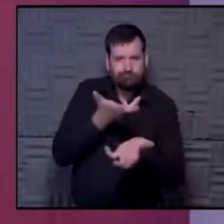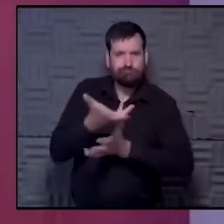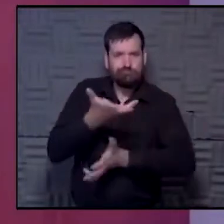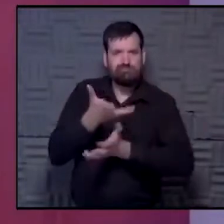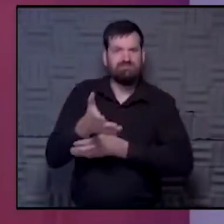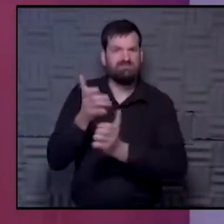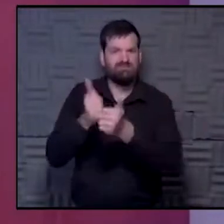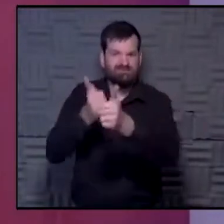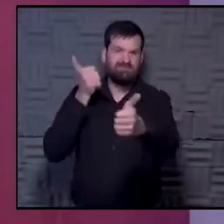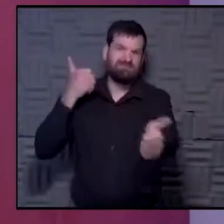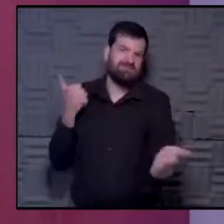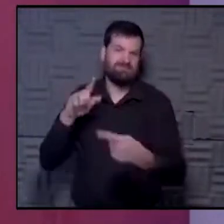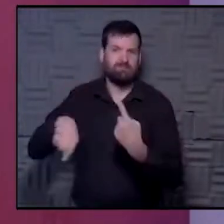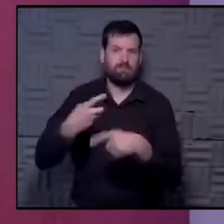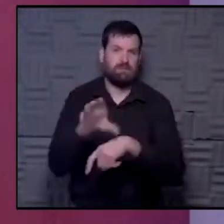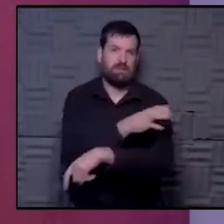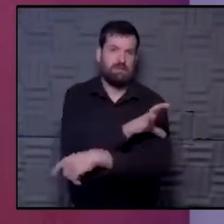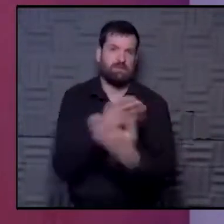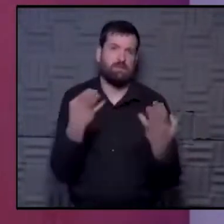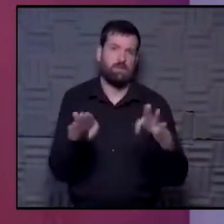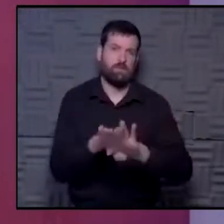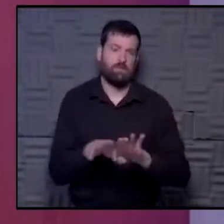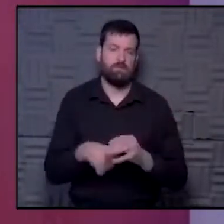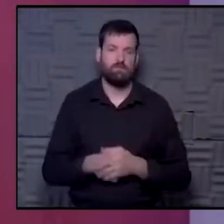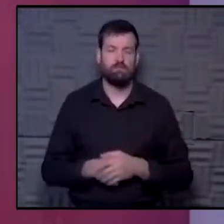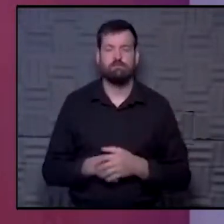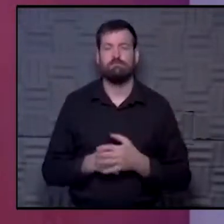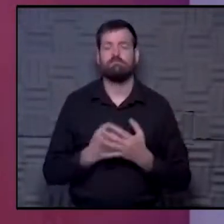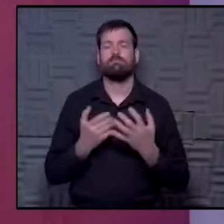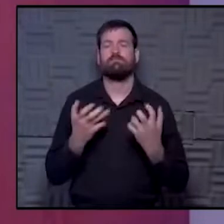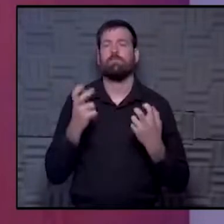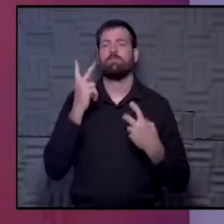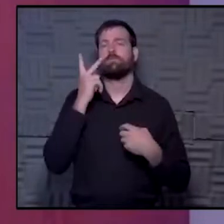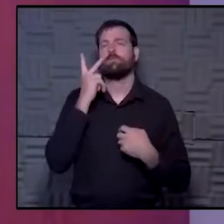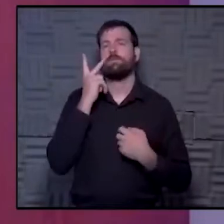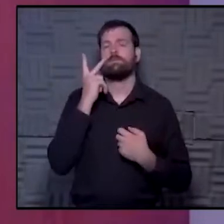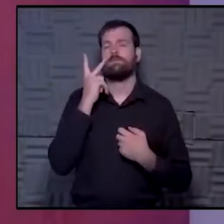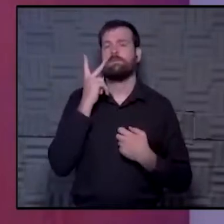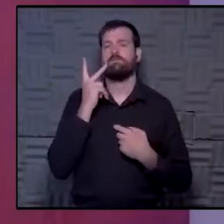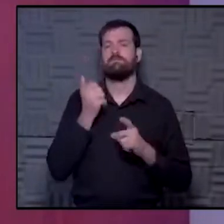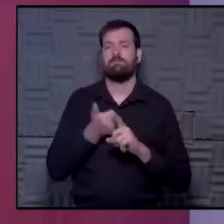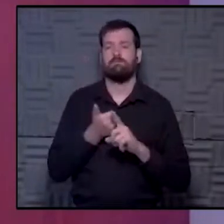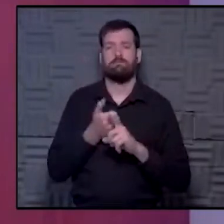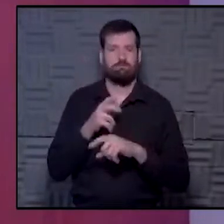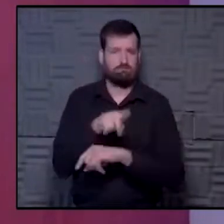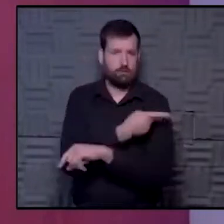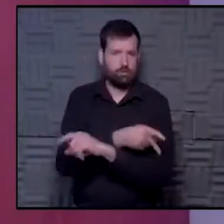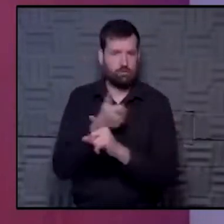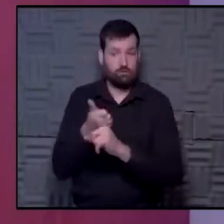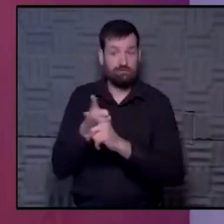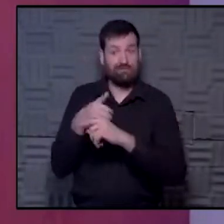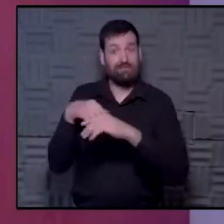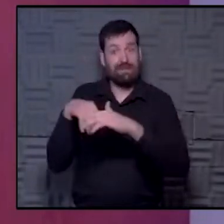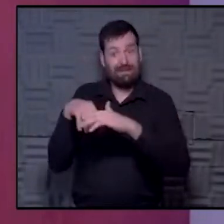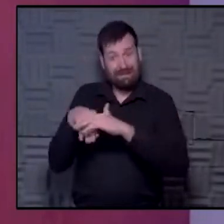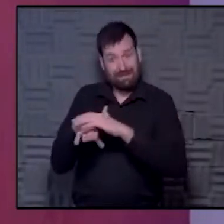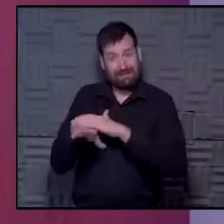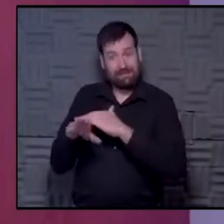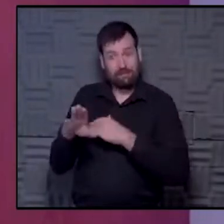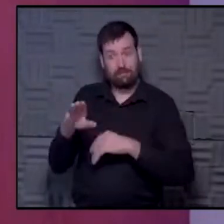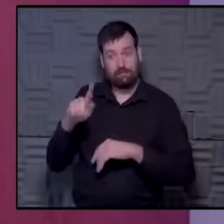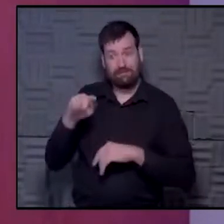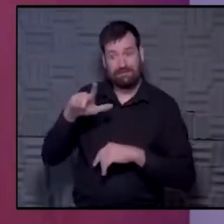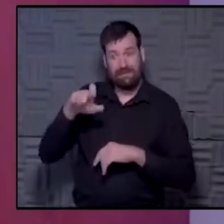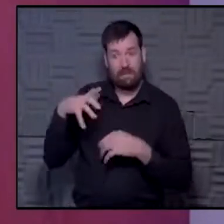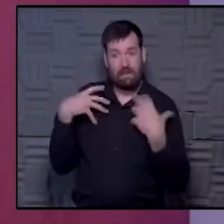remotely when clinics were shut down. So we wanted to see if patients who had access to telehealth had better